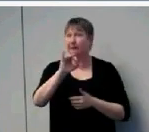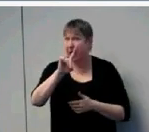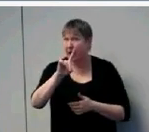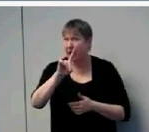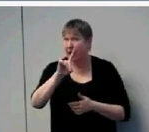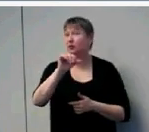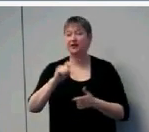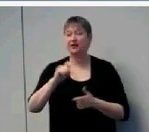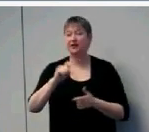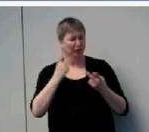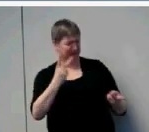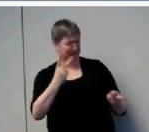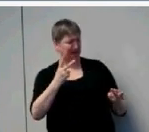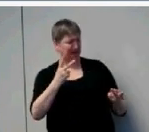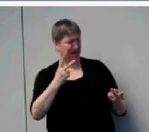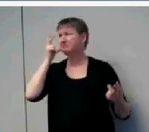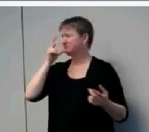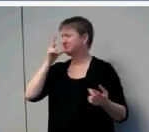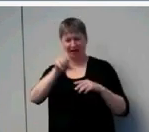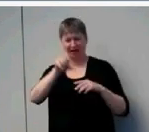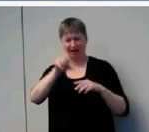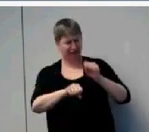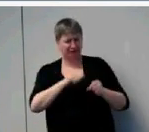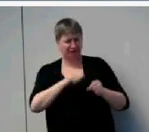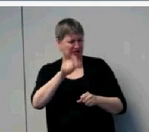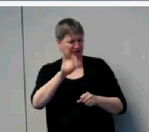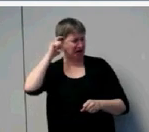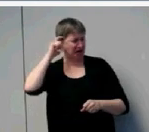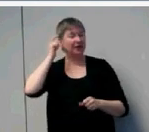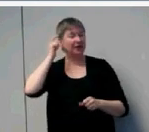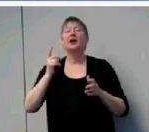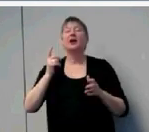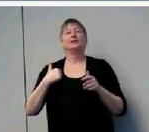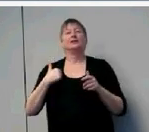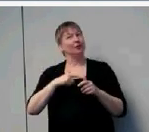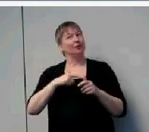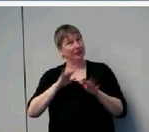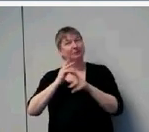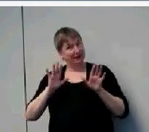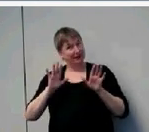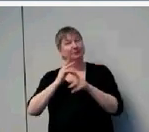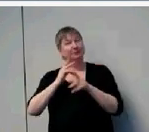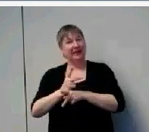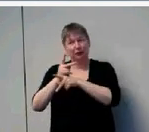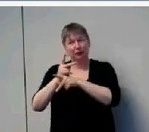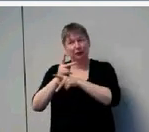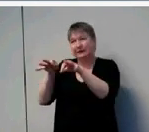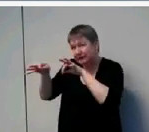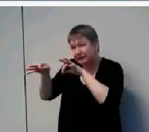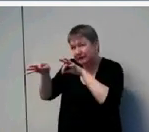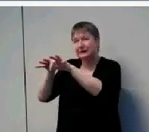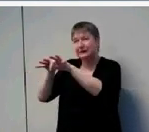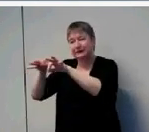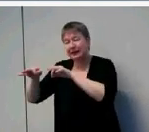lots of sounds without amplification. So we need to handle with care how they come to understand the benefit